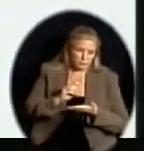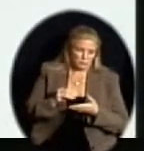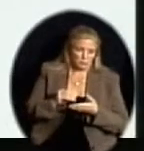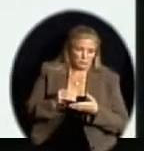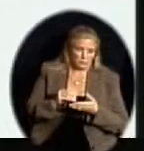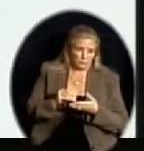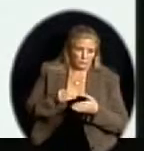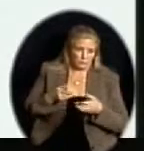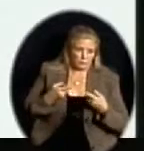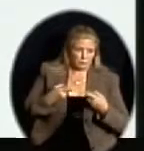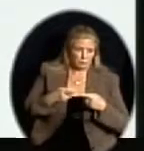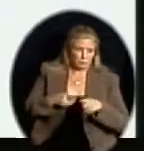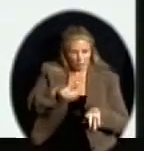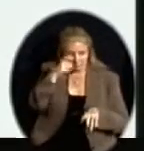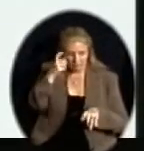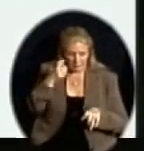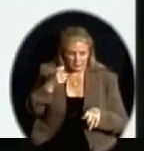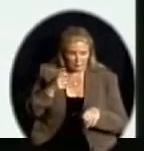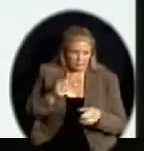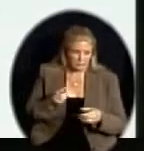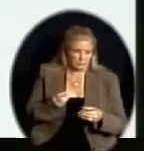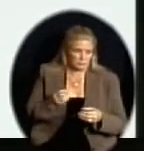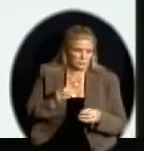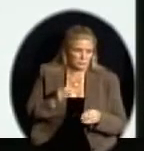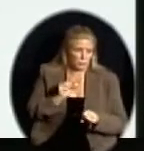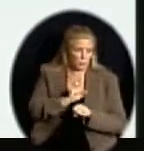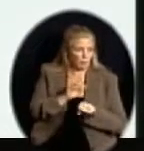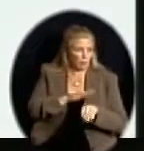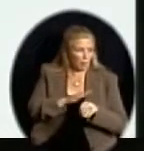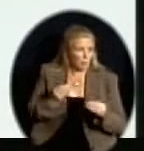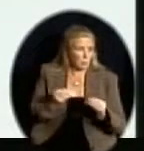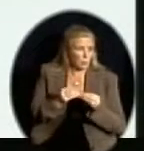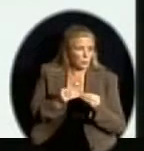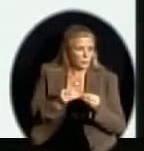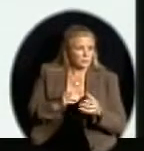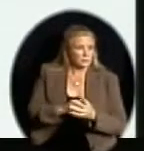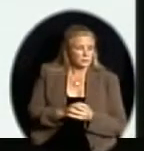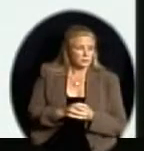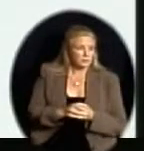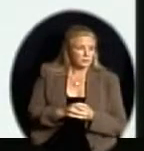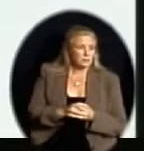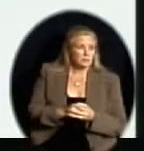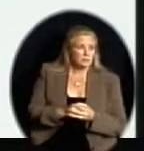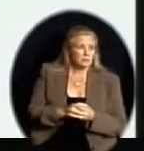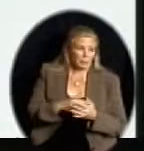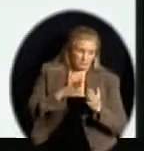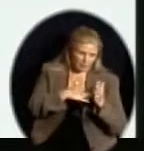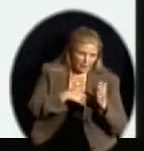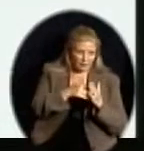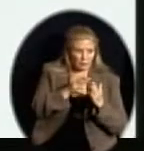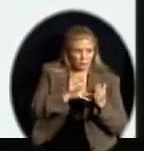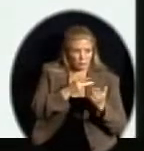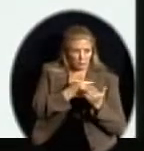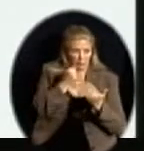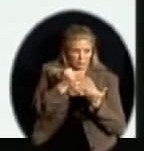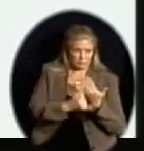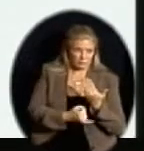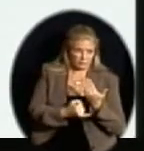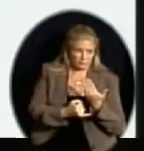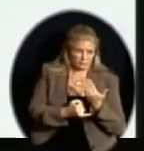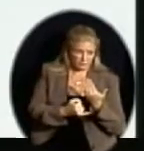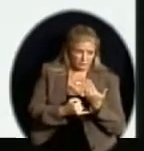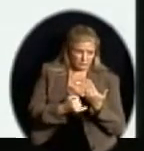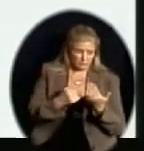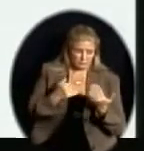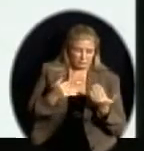But these are the major schools that we went in and did flooring projects in. Then, of course, painting. These are the ones we tackled